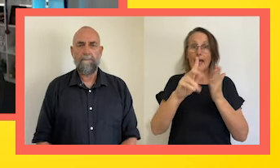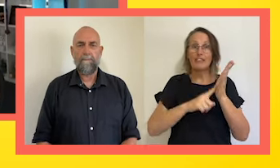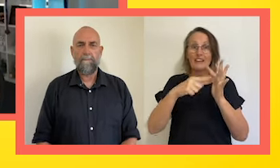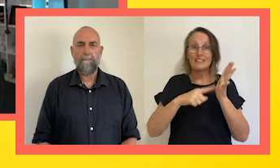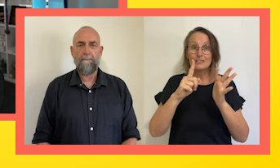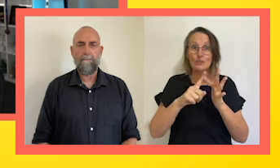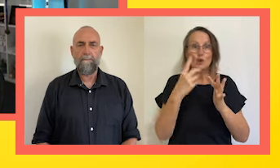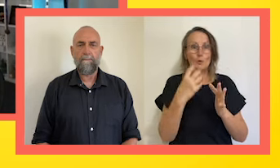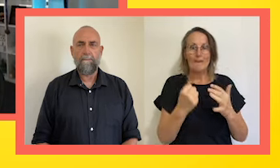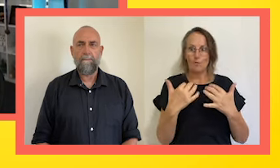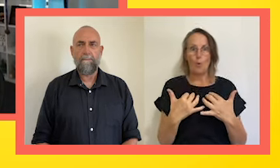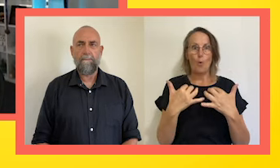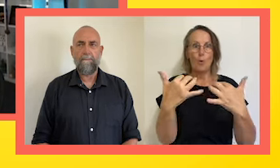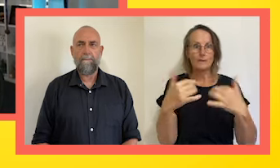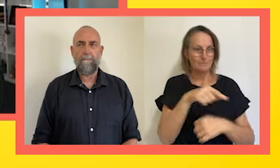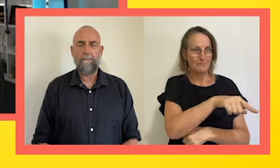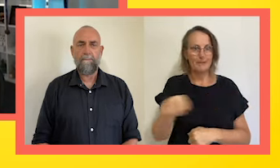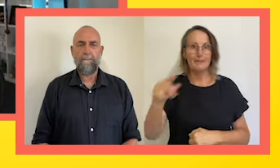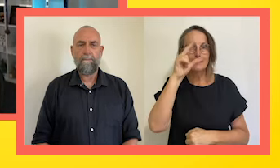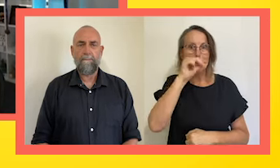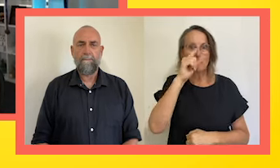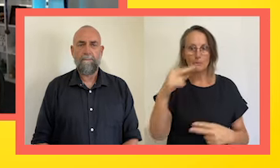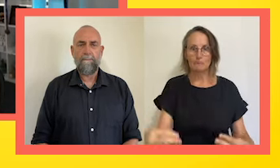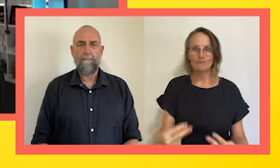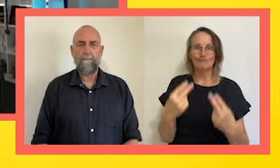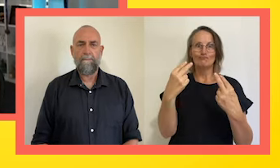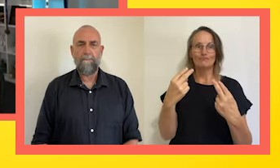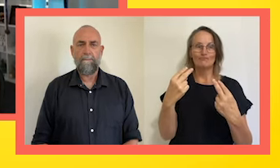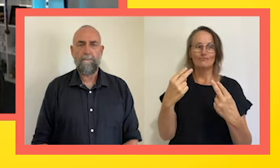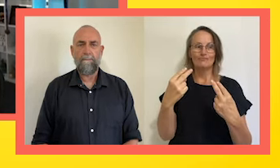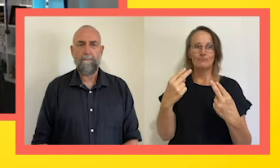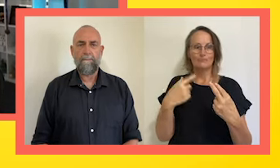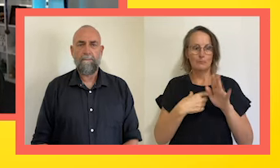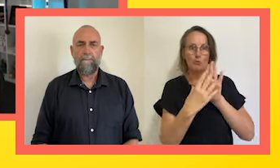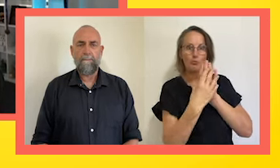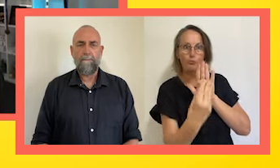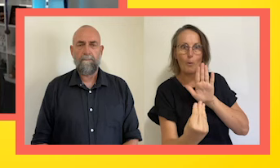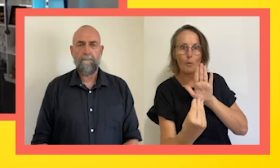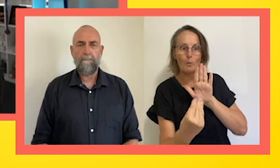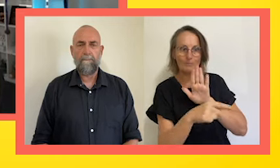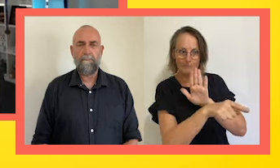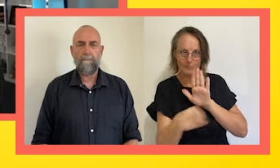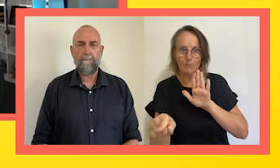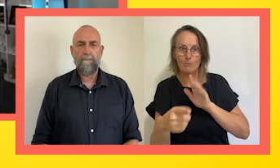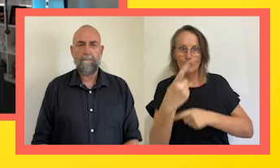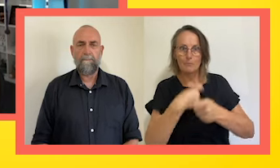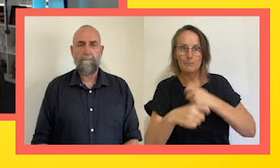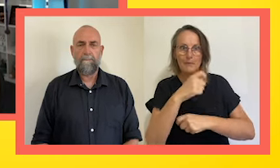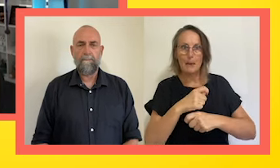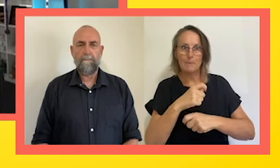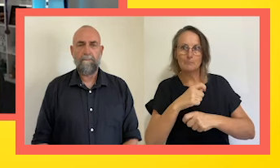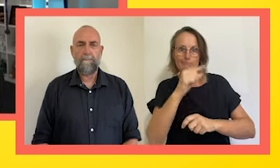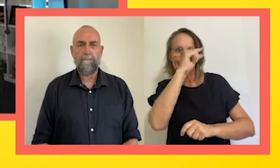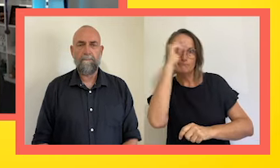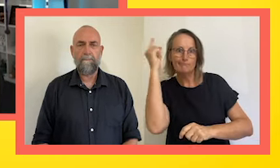and you have an audience of young people, of young people that want to be athletes someday or that look up to people with disability